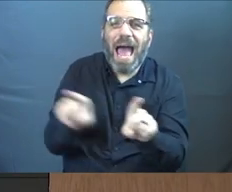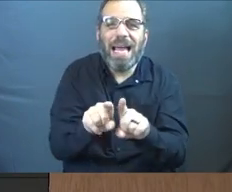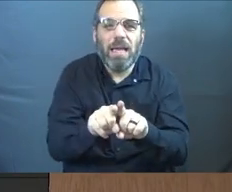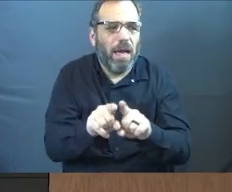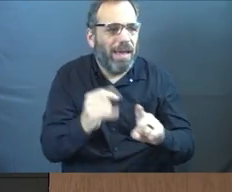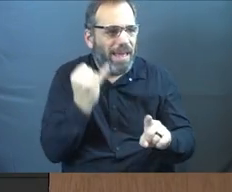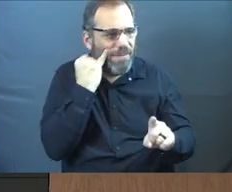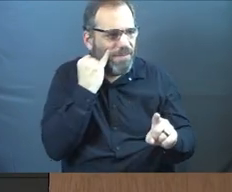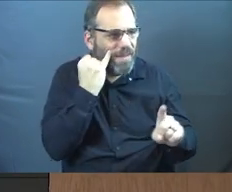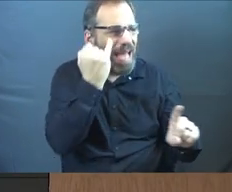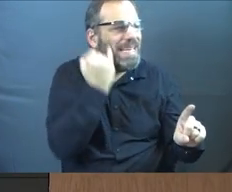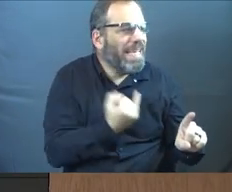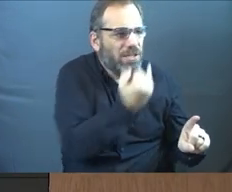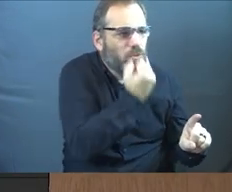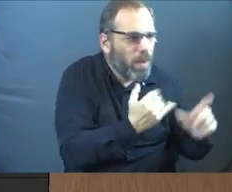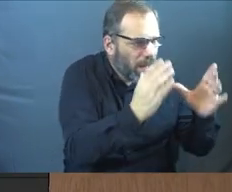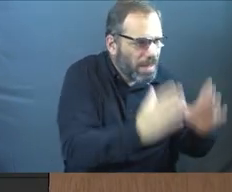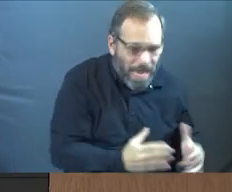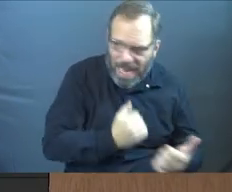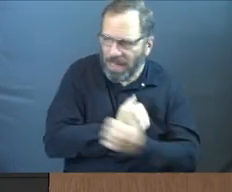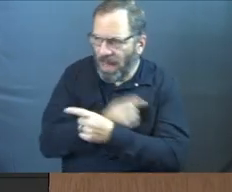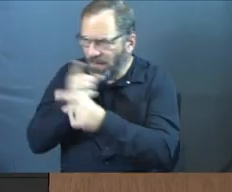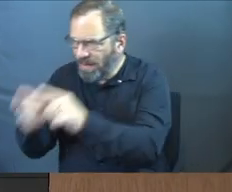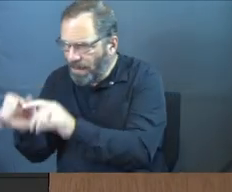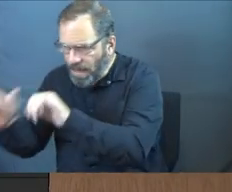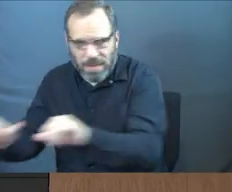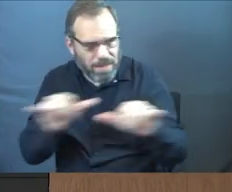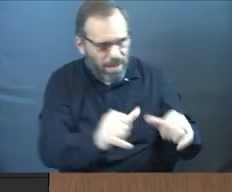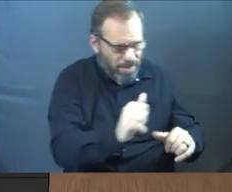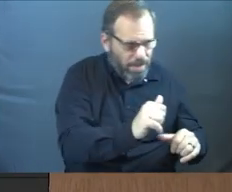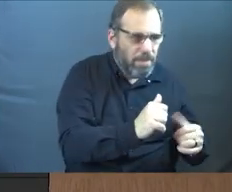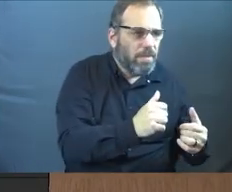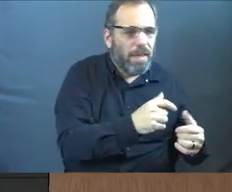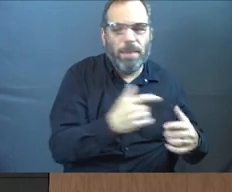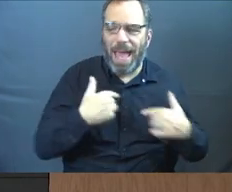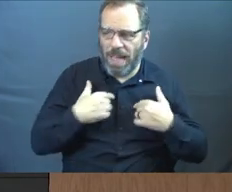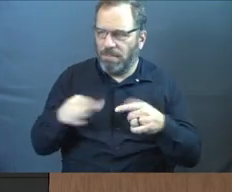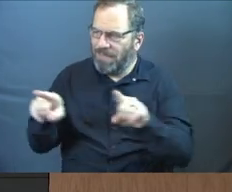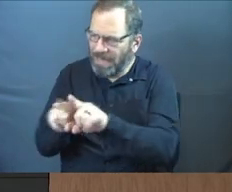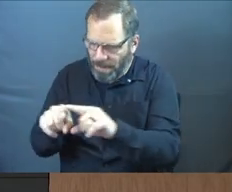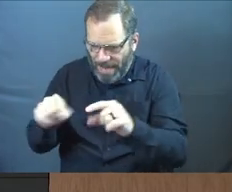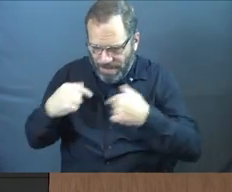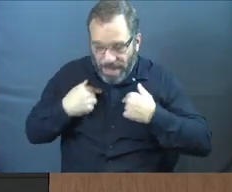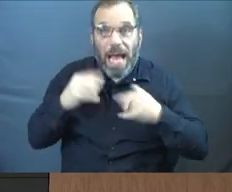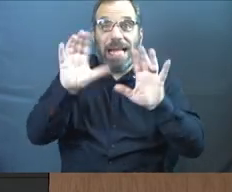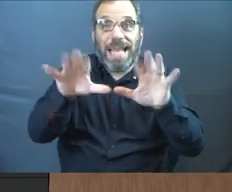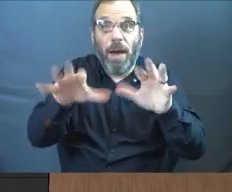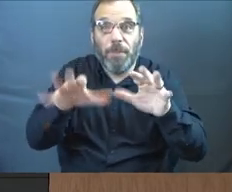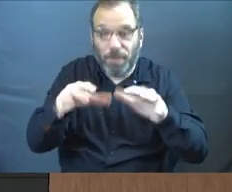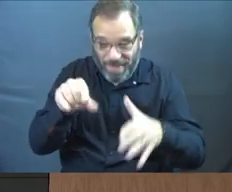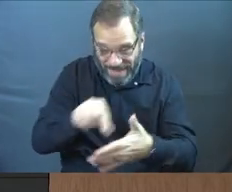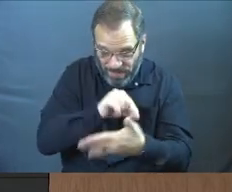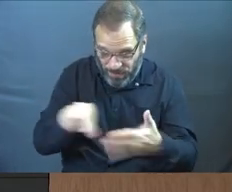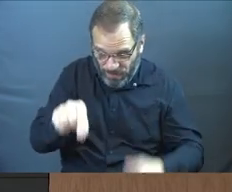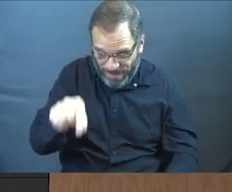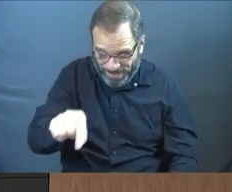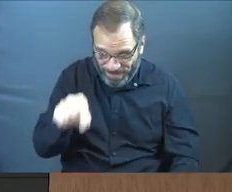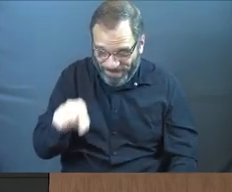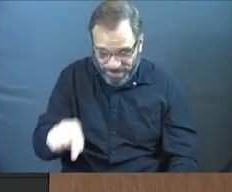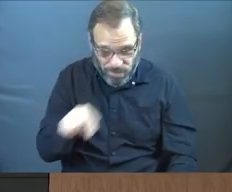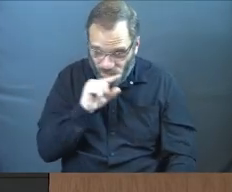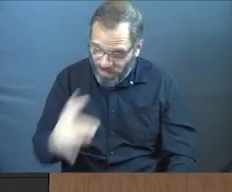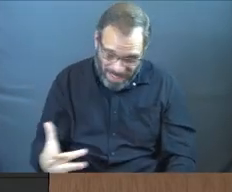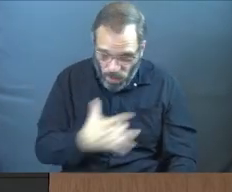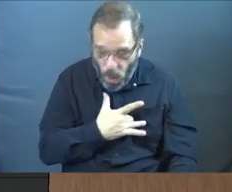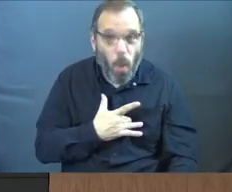same as a fellow Israelite. And I can love them the same as I love myself. And here's part of what's shocking about this particular verse. It just really, really